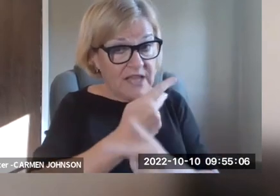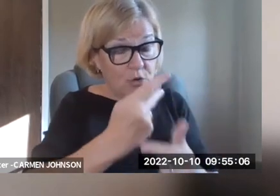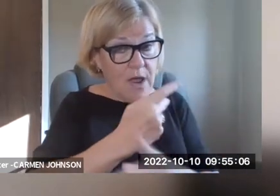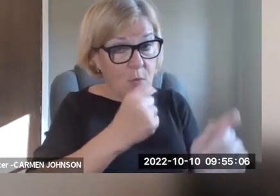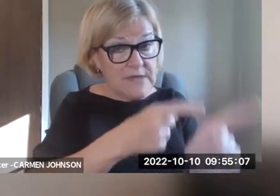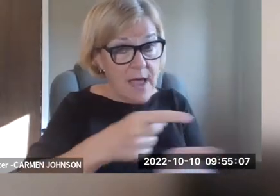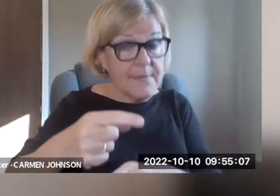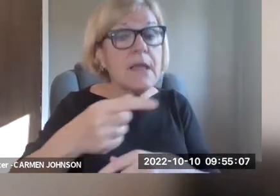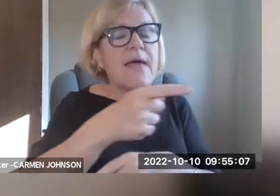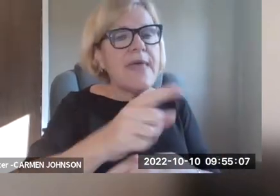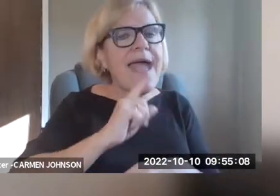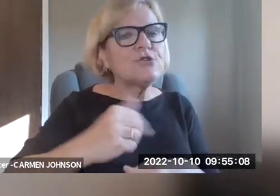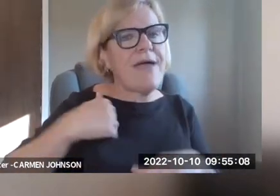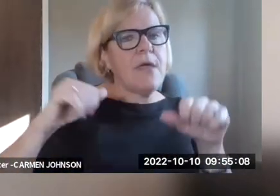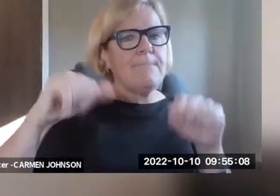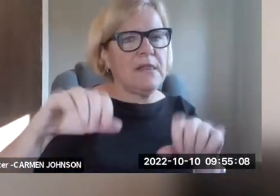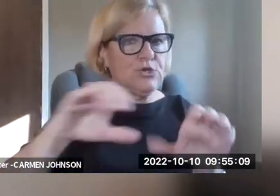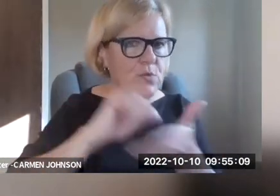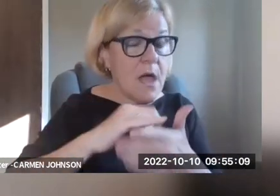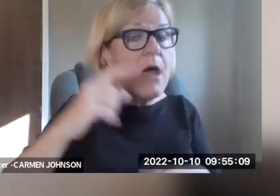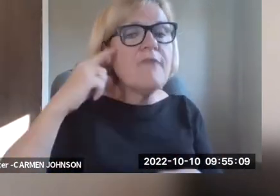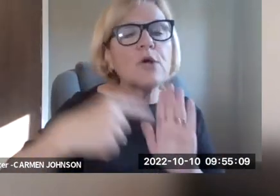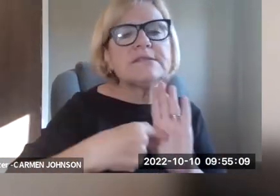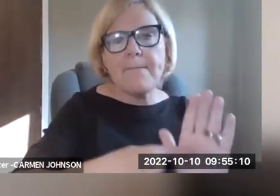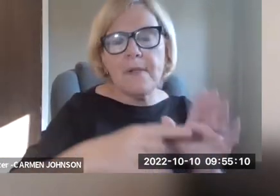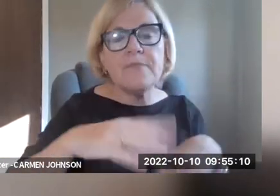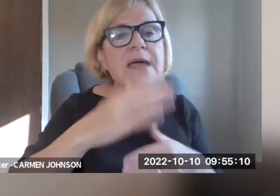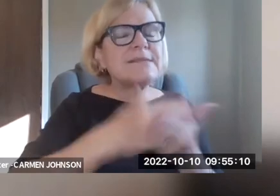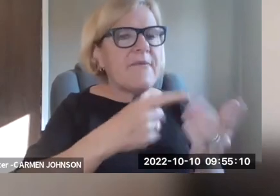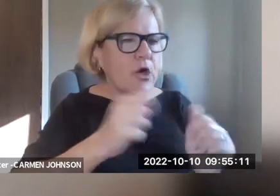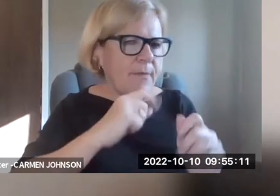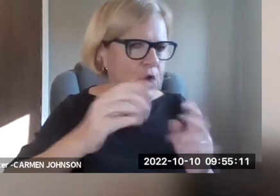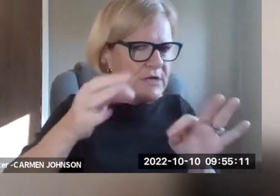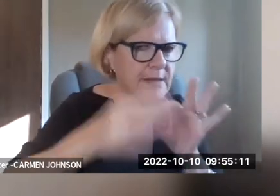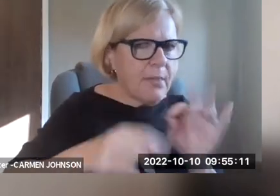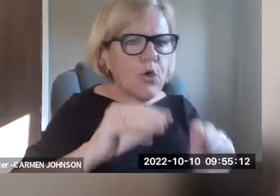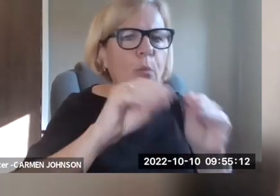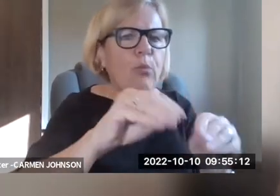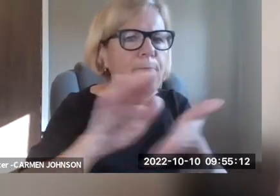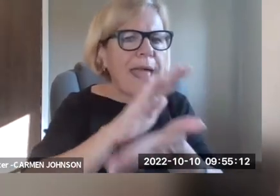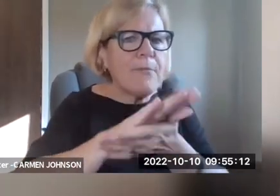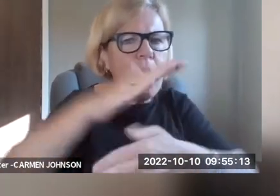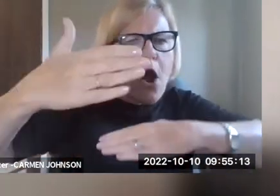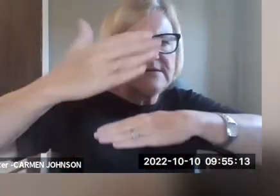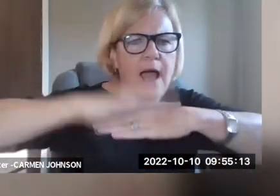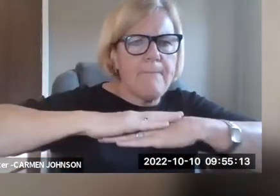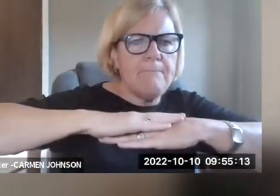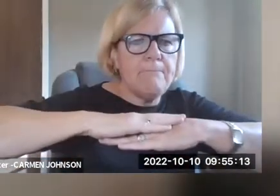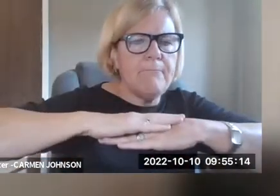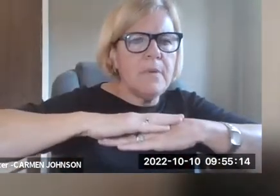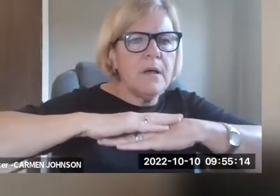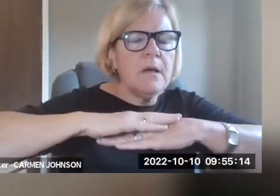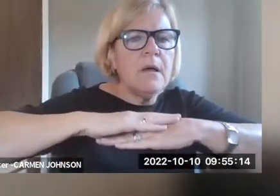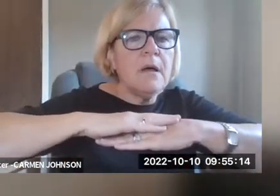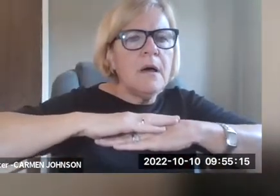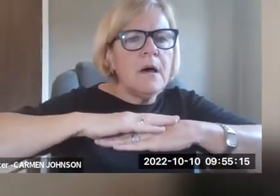auditable so that if an institution has some interest in figuring out if it's happening, that they actually have the ability to do that.